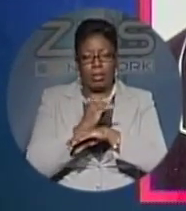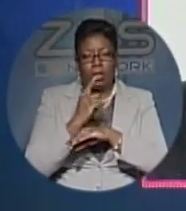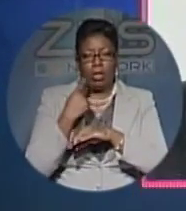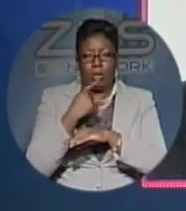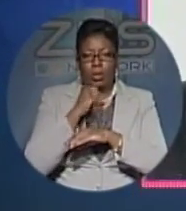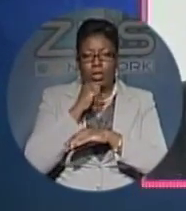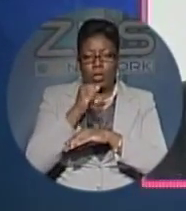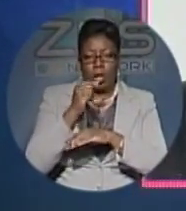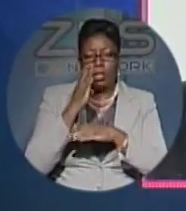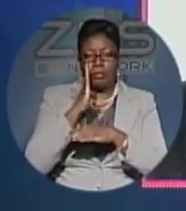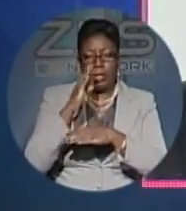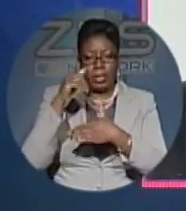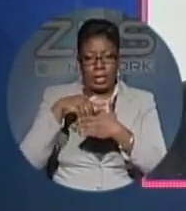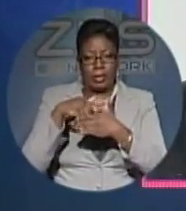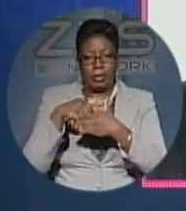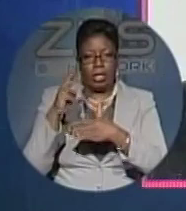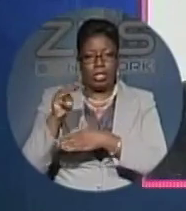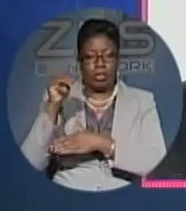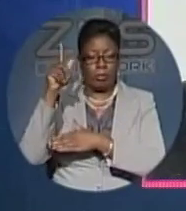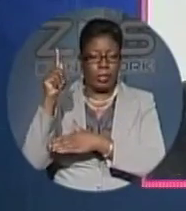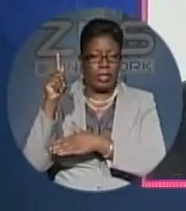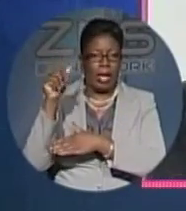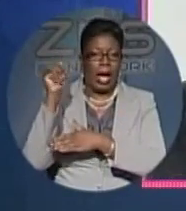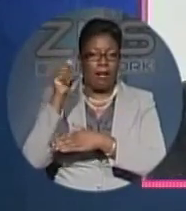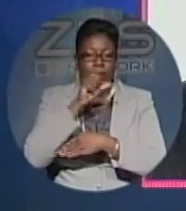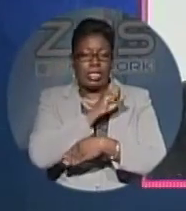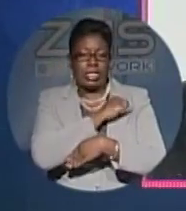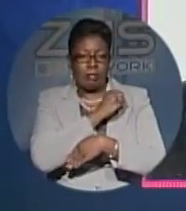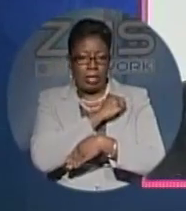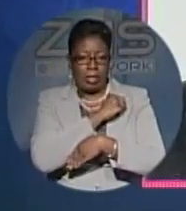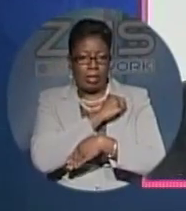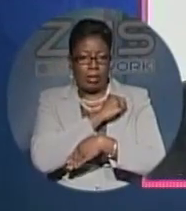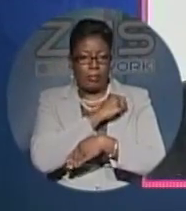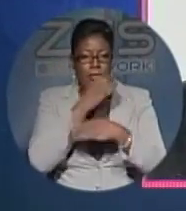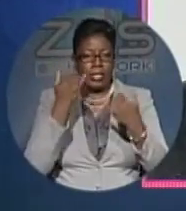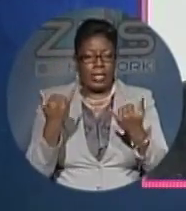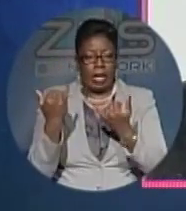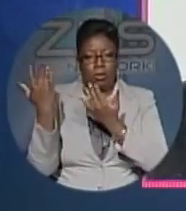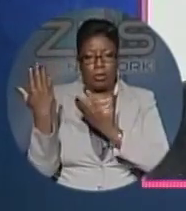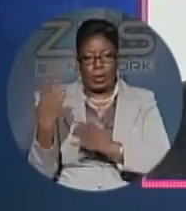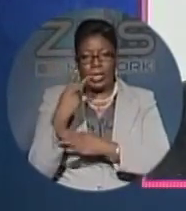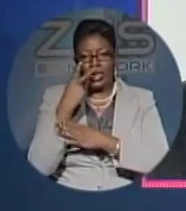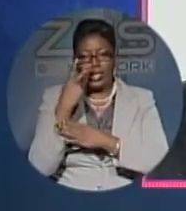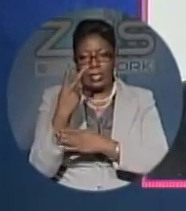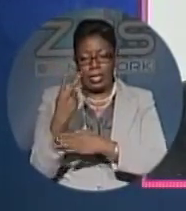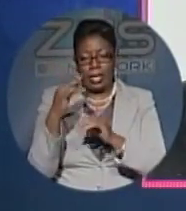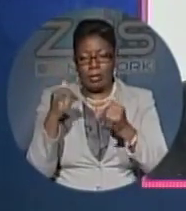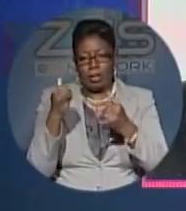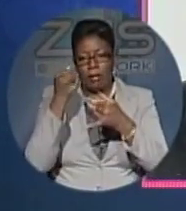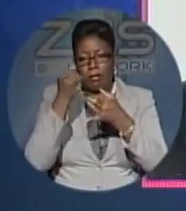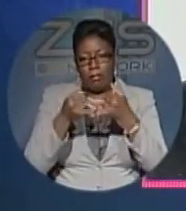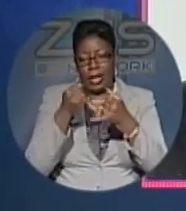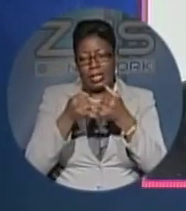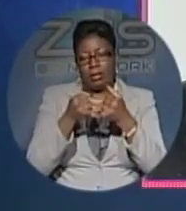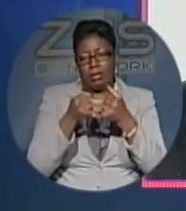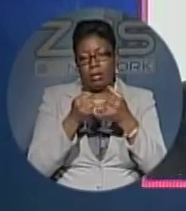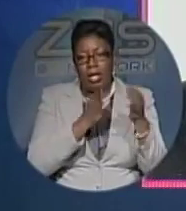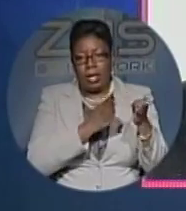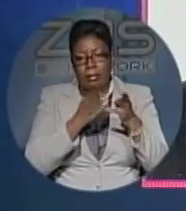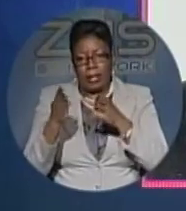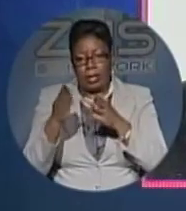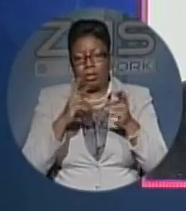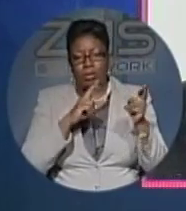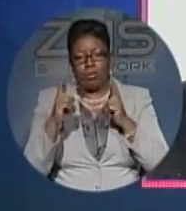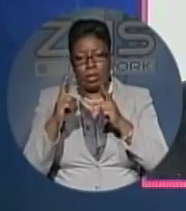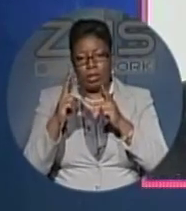time around, North Eleuther MP Alvin Smith. It's now a game of wait and see as the party puts final measures in place to launch